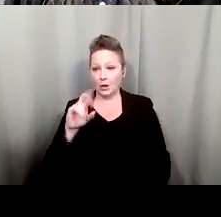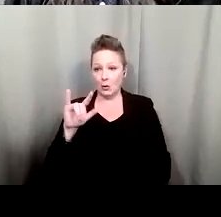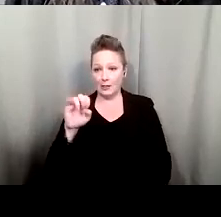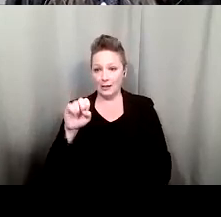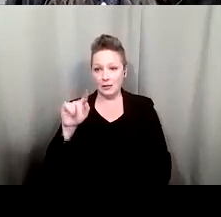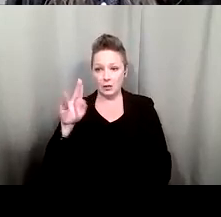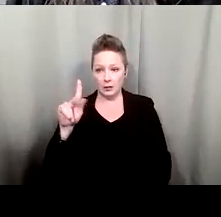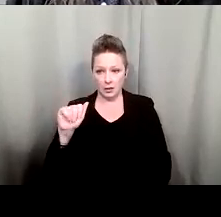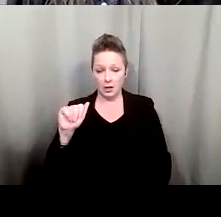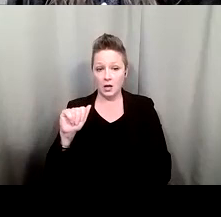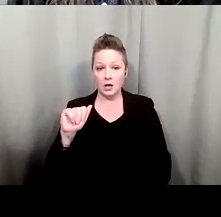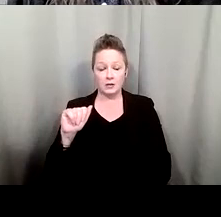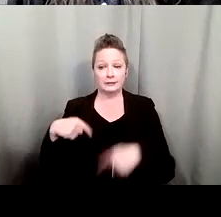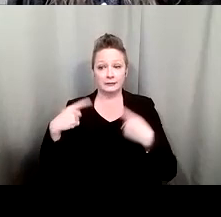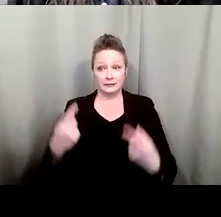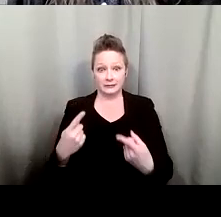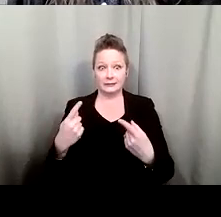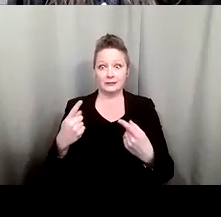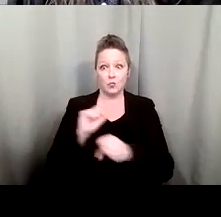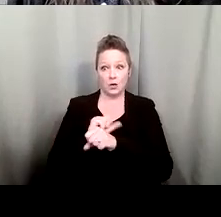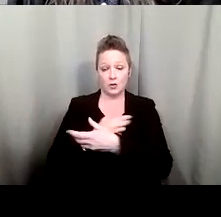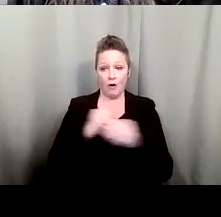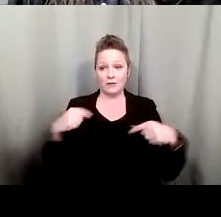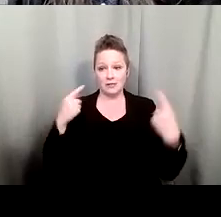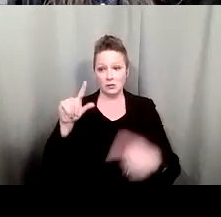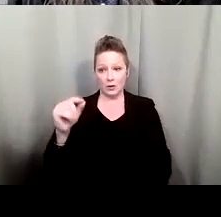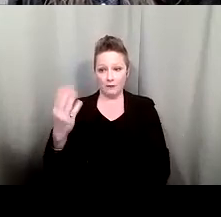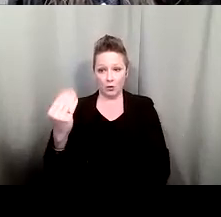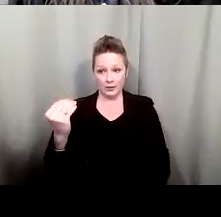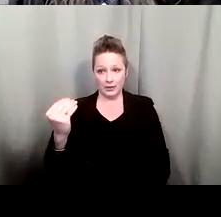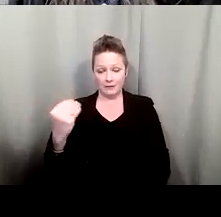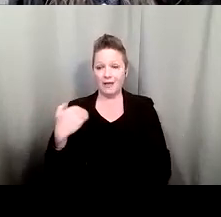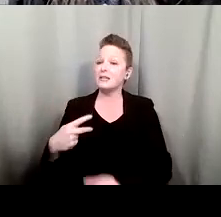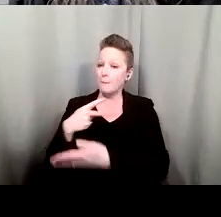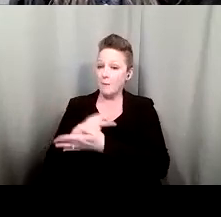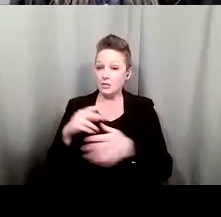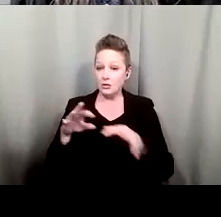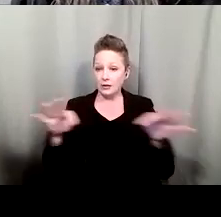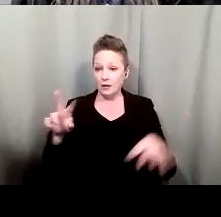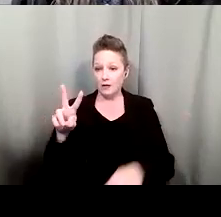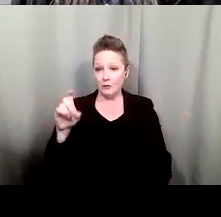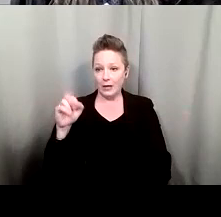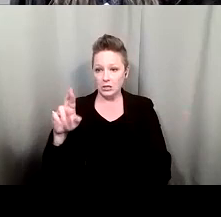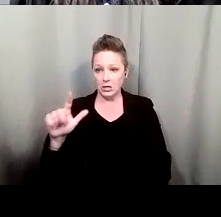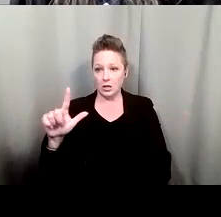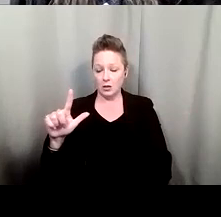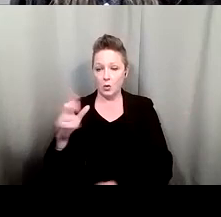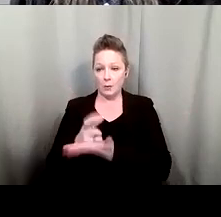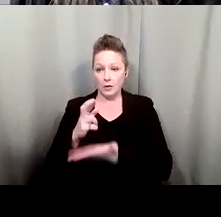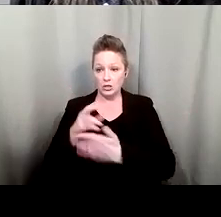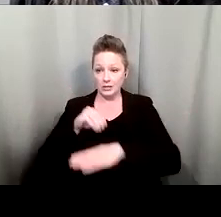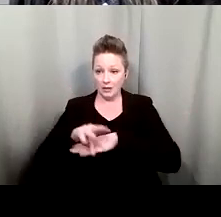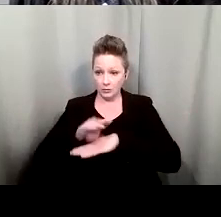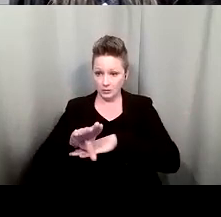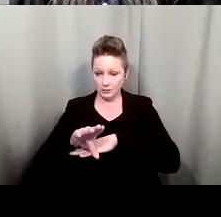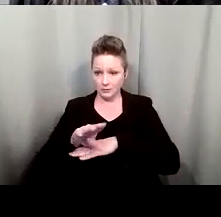for the Deaf and Hard She obtained her Bachelor's Master's degree in Vocational Rehabilitation Counseling Specialized to